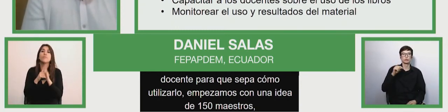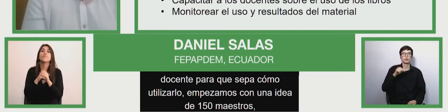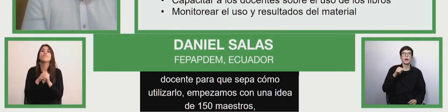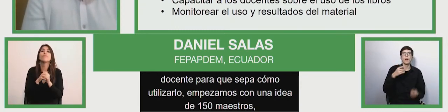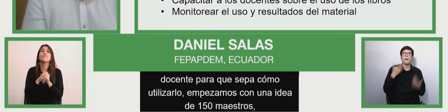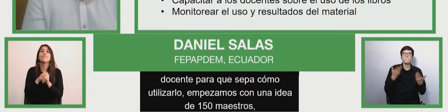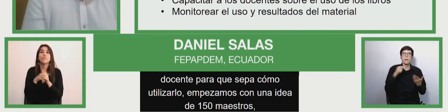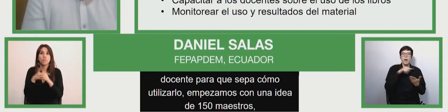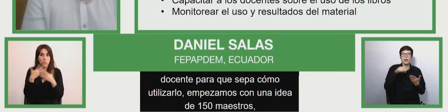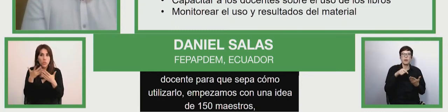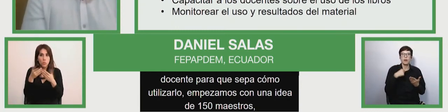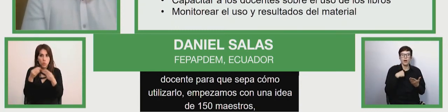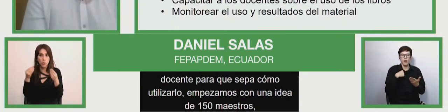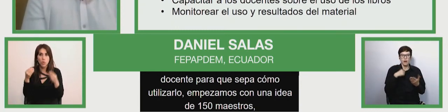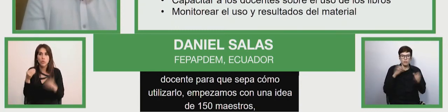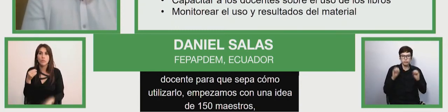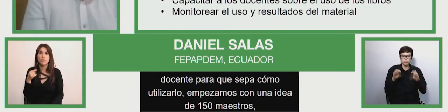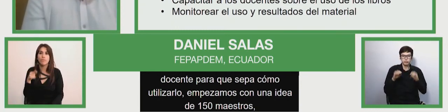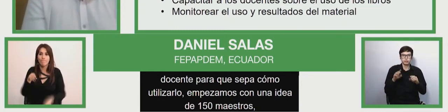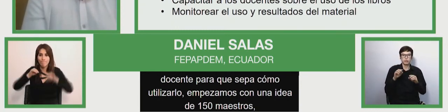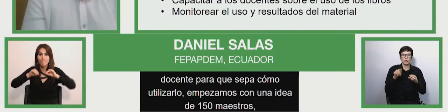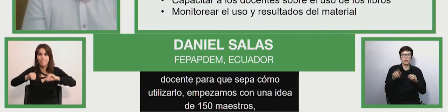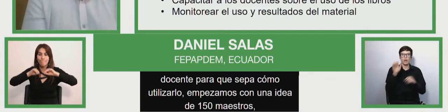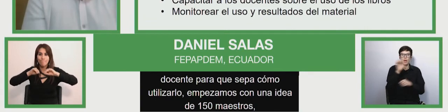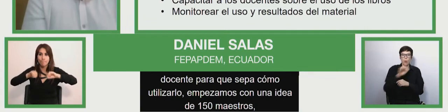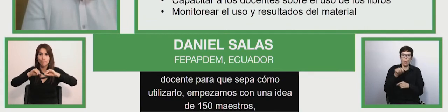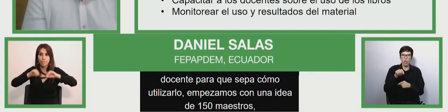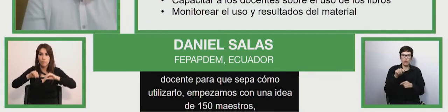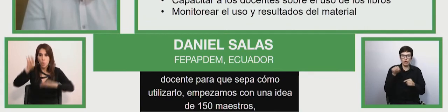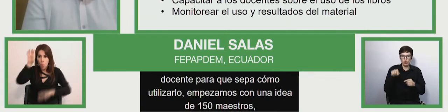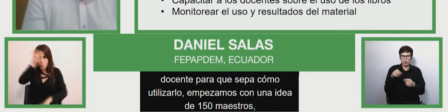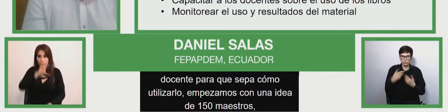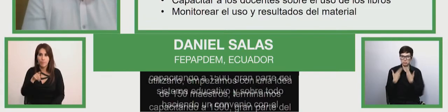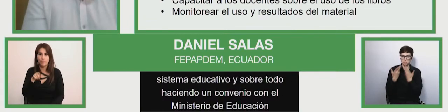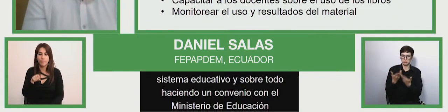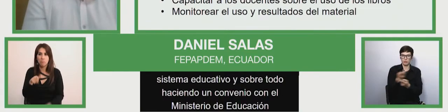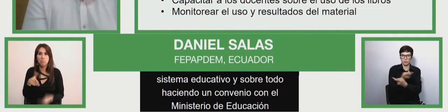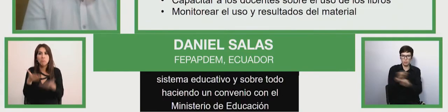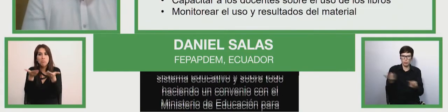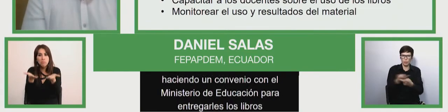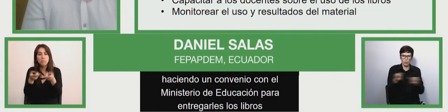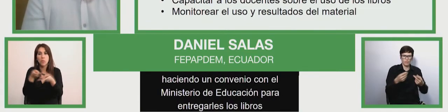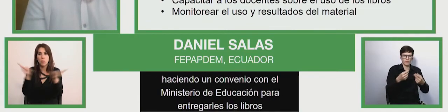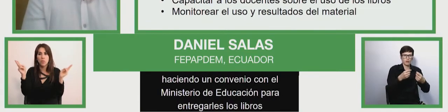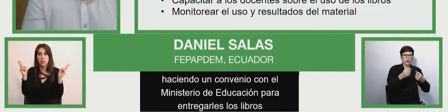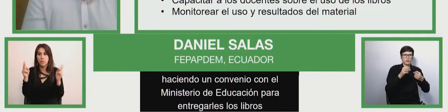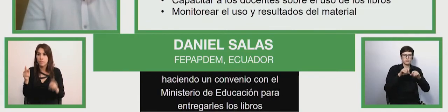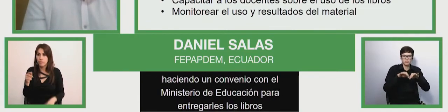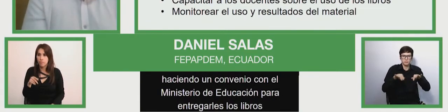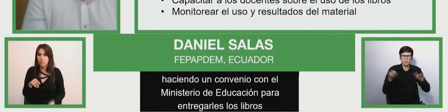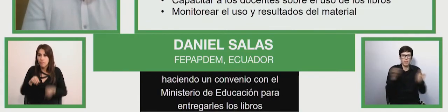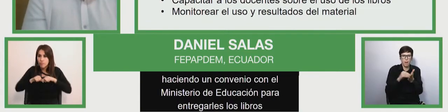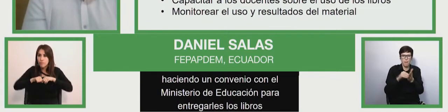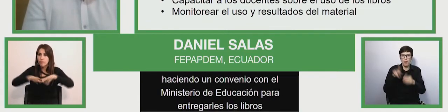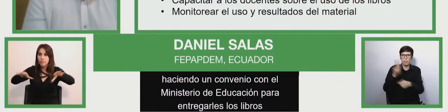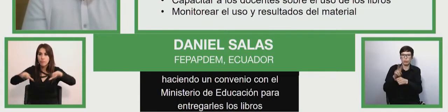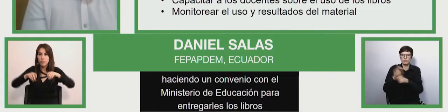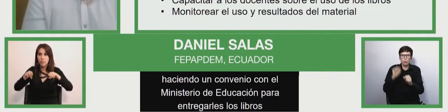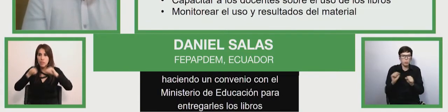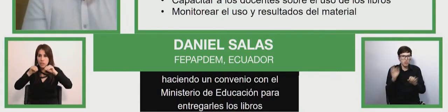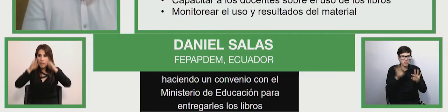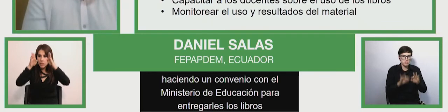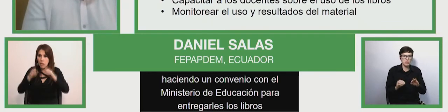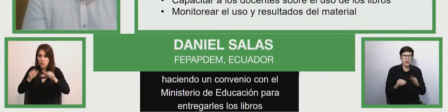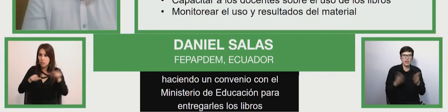ministry of education to deliver the books so they can publish and replicate that and continue to train the the teachers